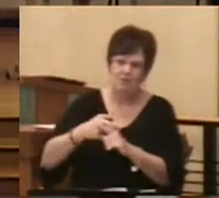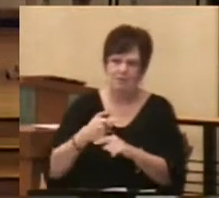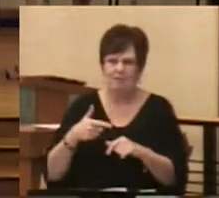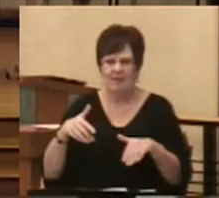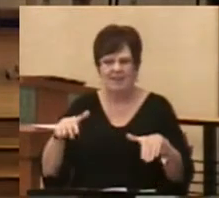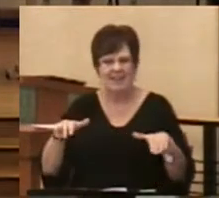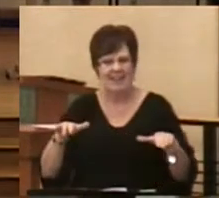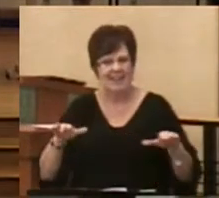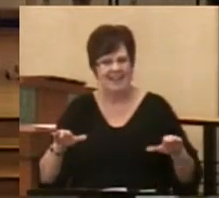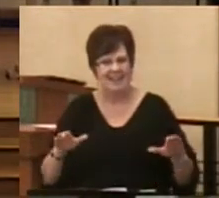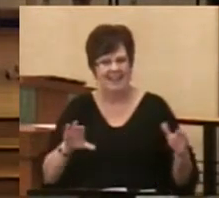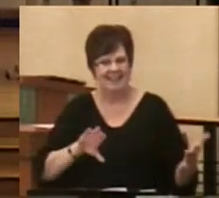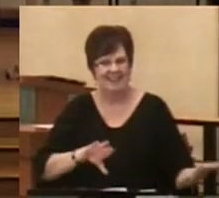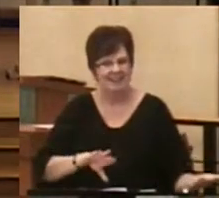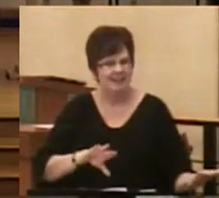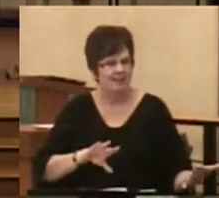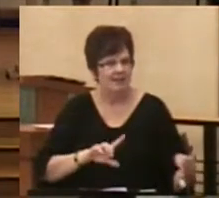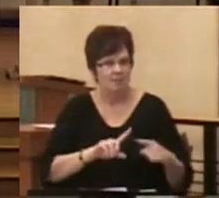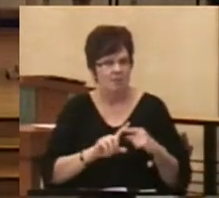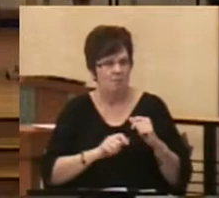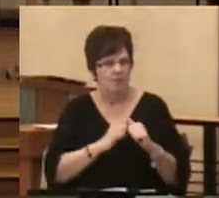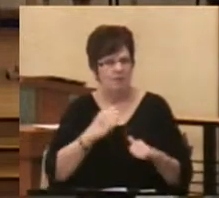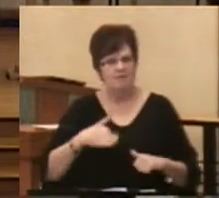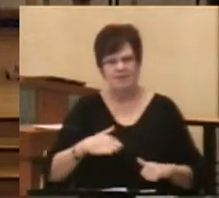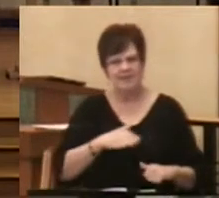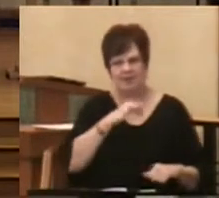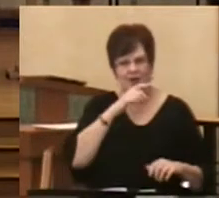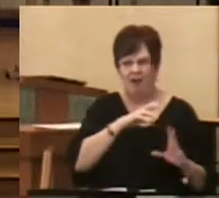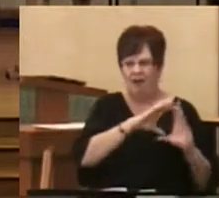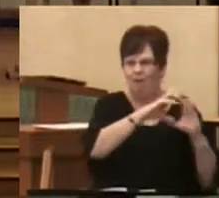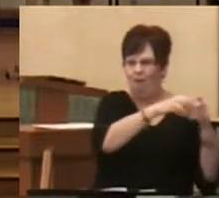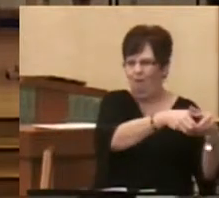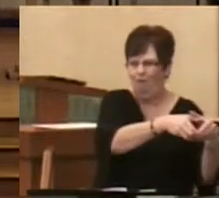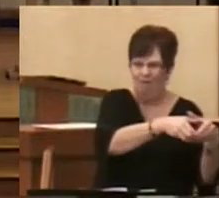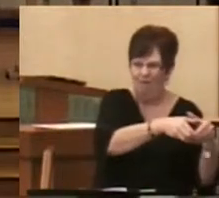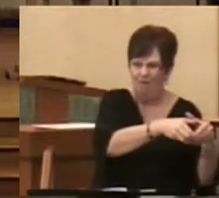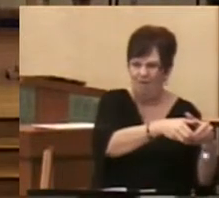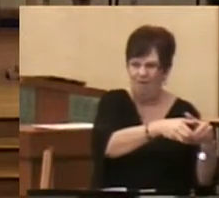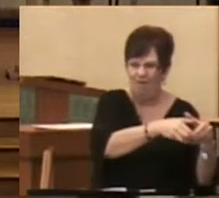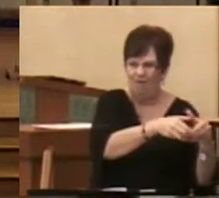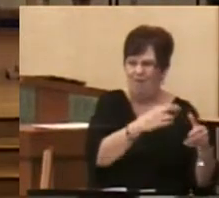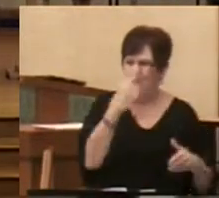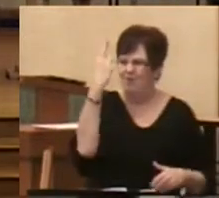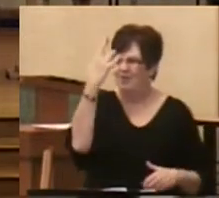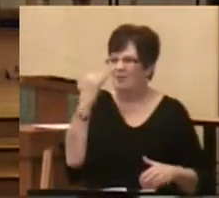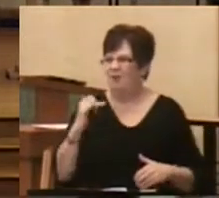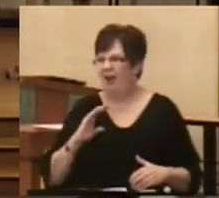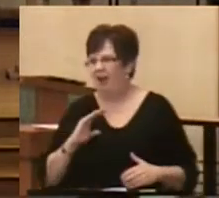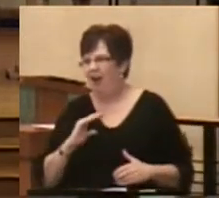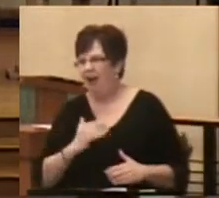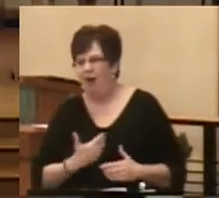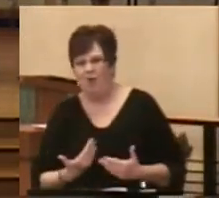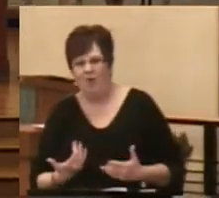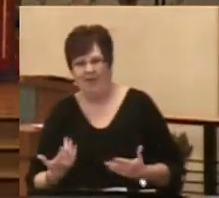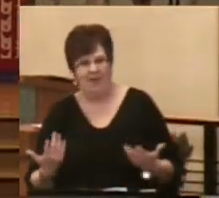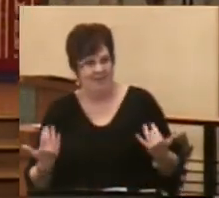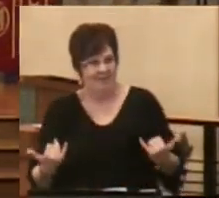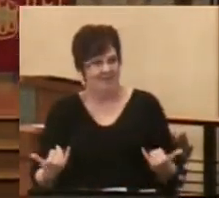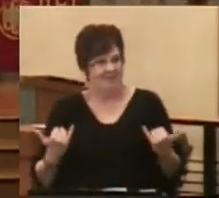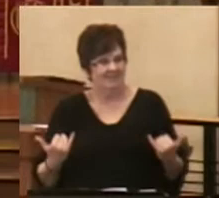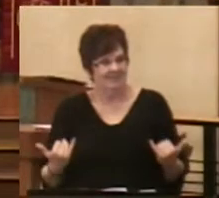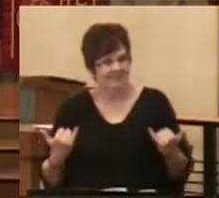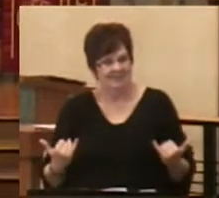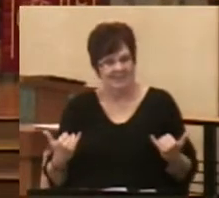But most of us are not going to Israel. Which is why in our day, we have